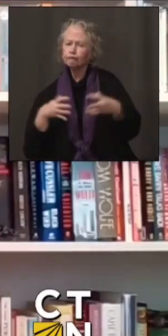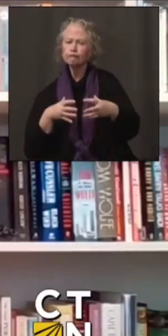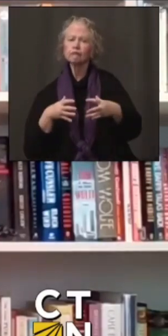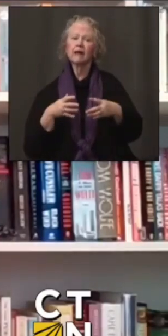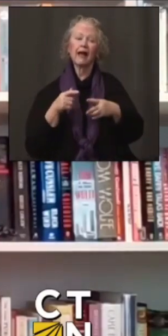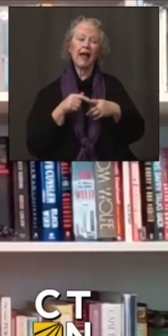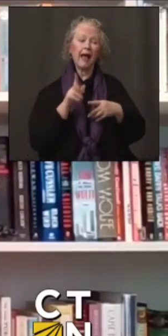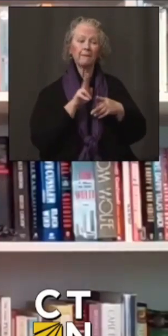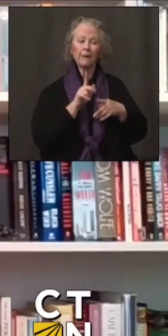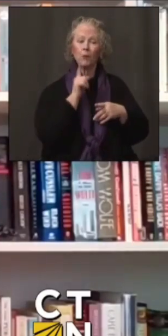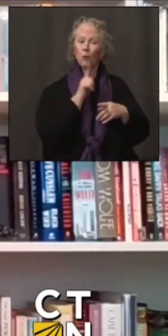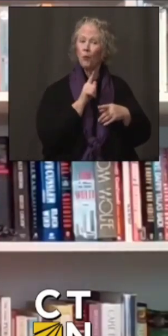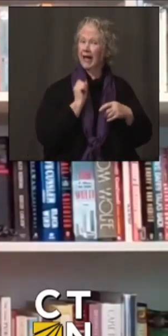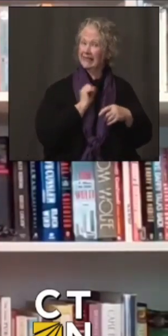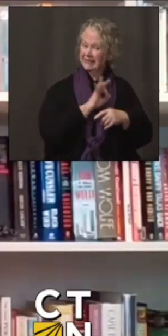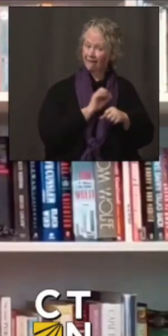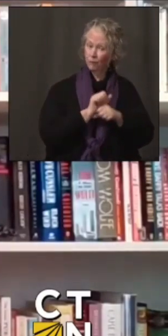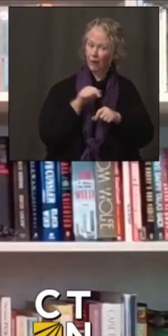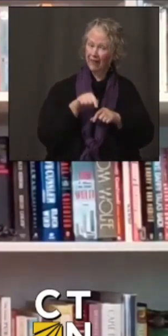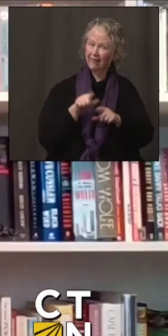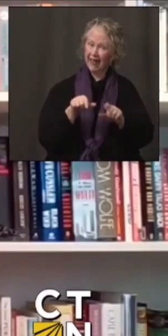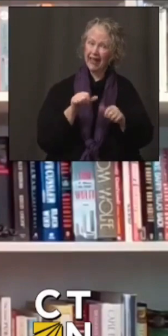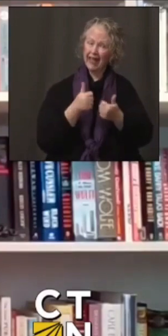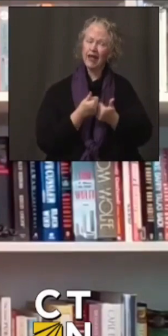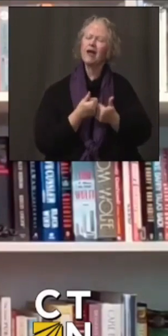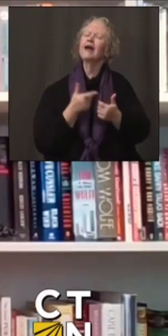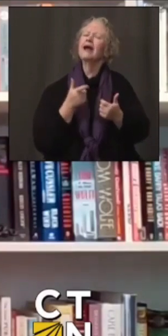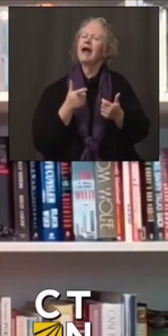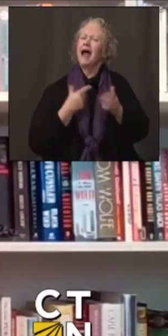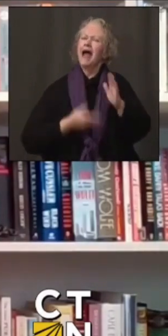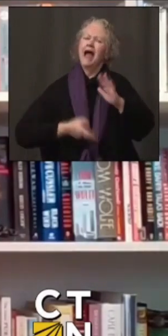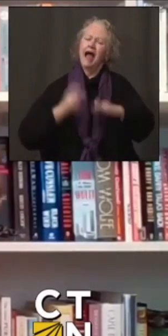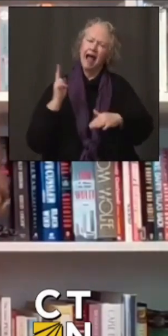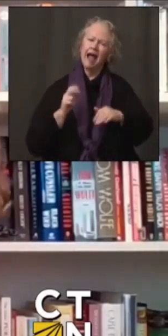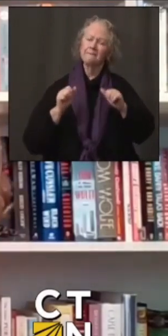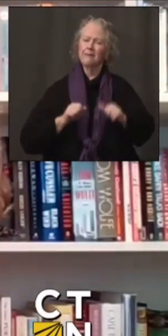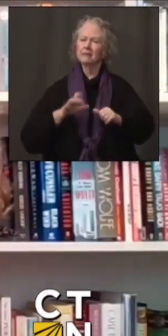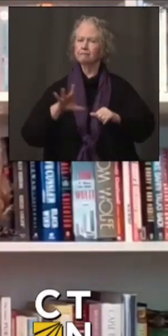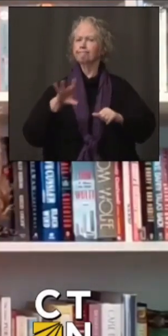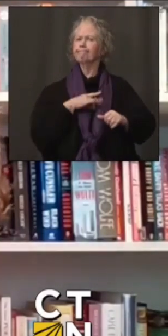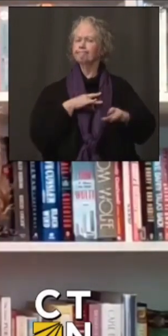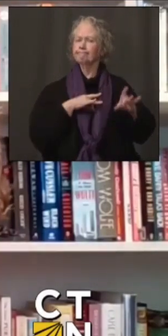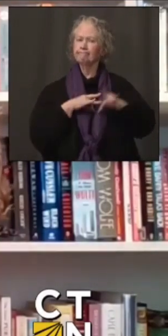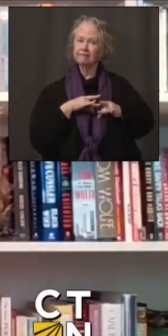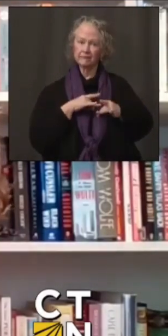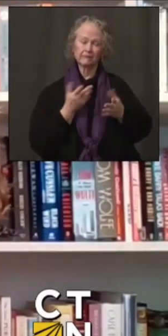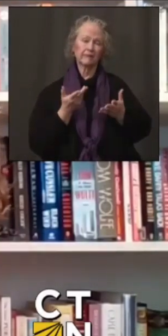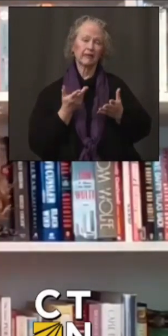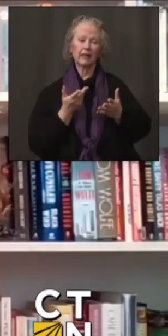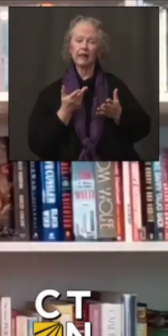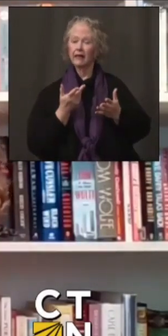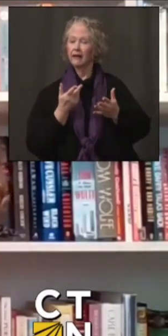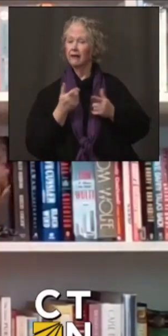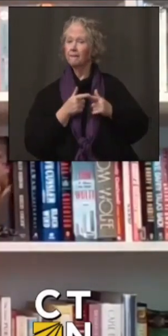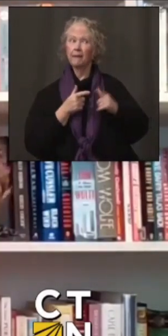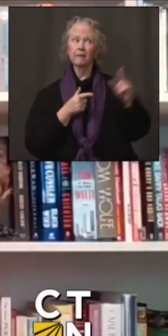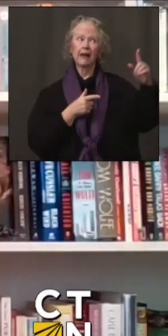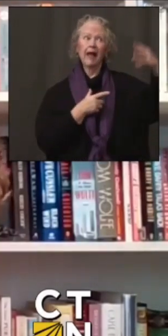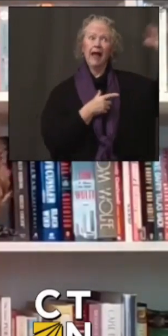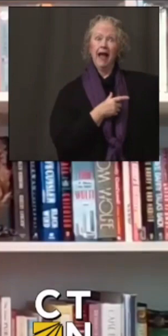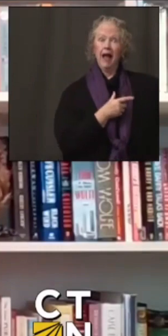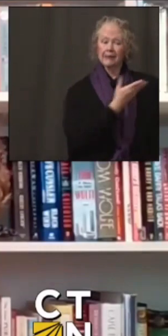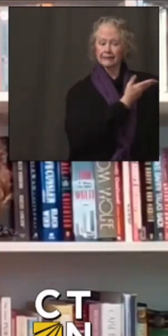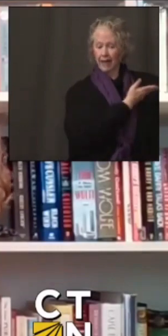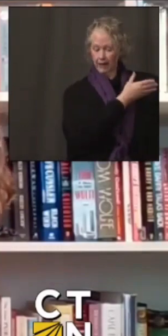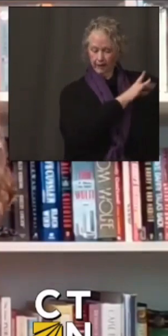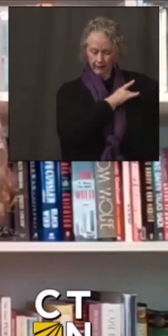staffs in those congregate settings are at higher risk for infection, either from being brought in from the community or because of